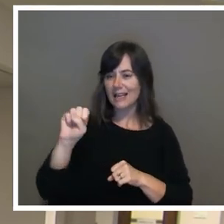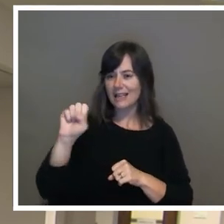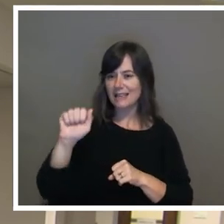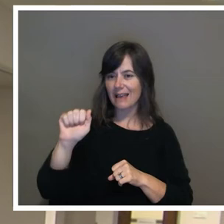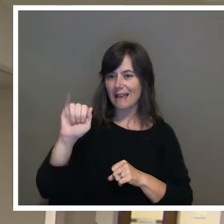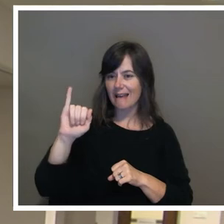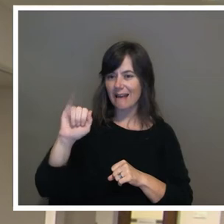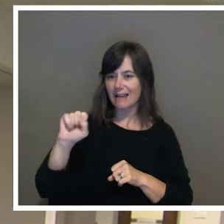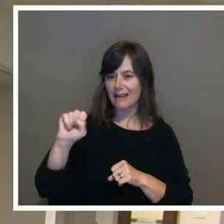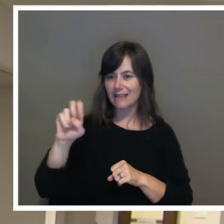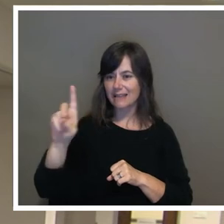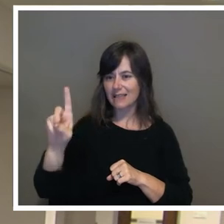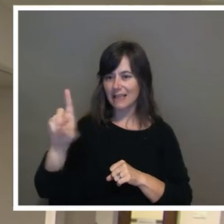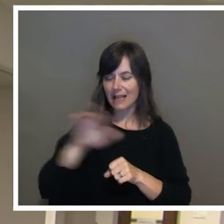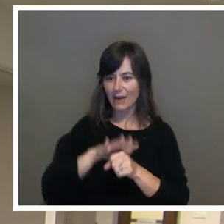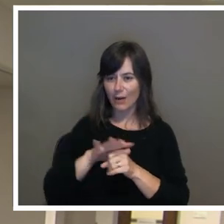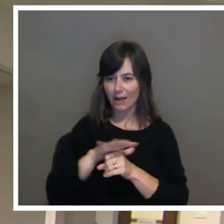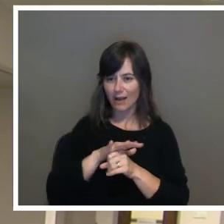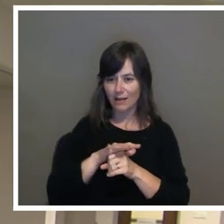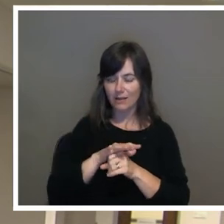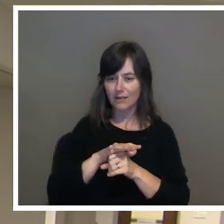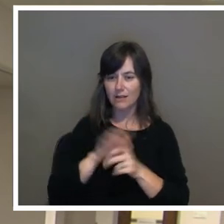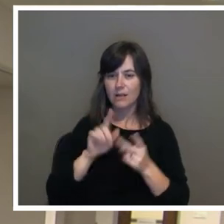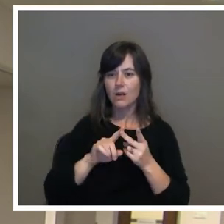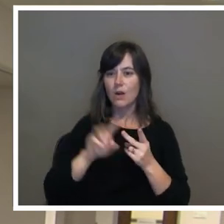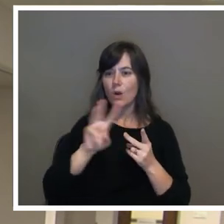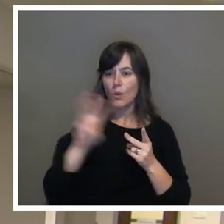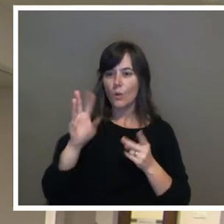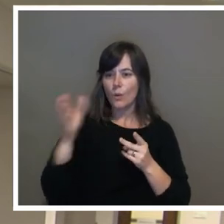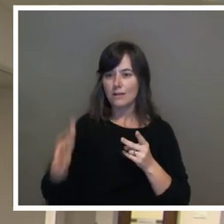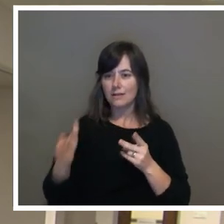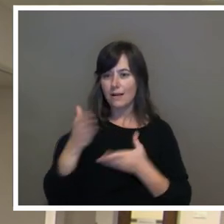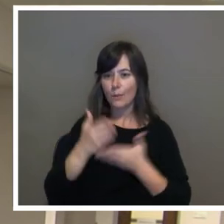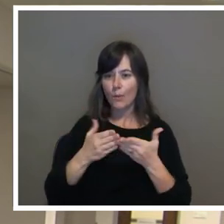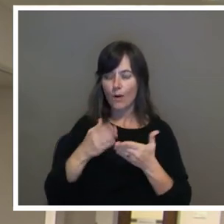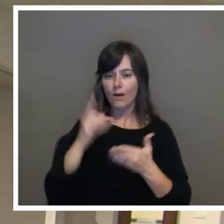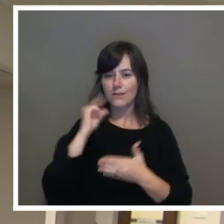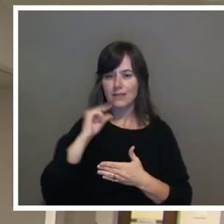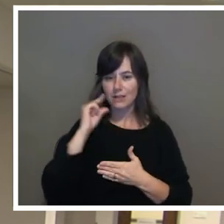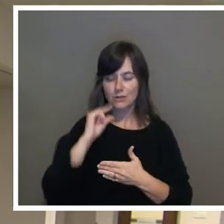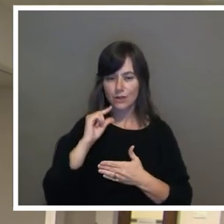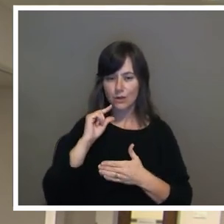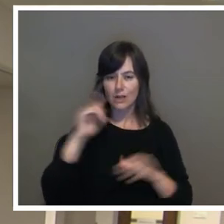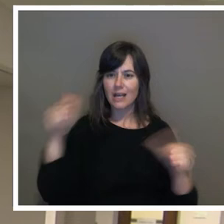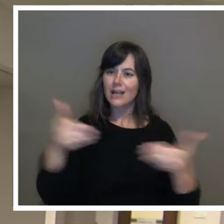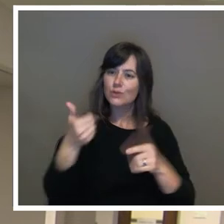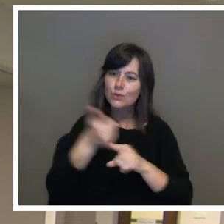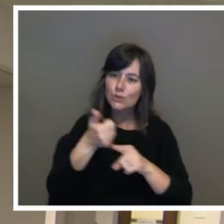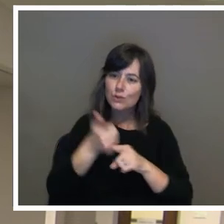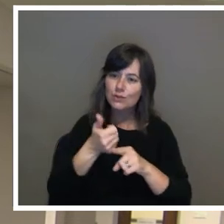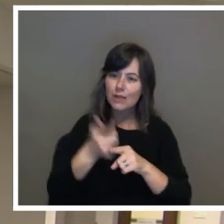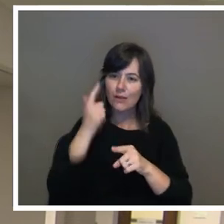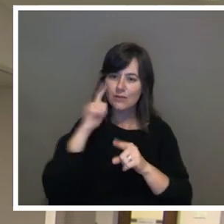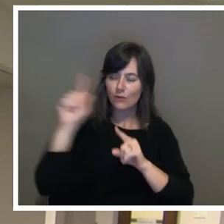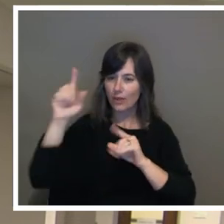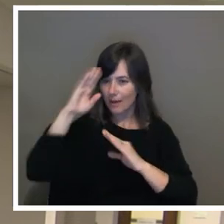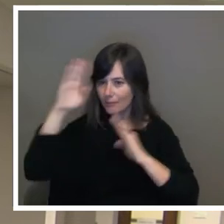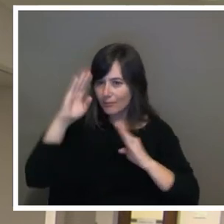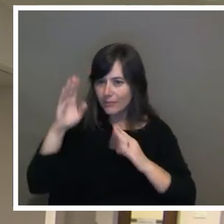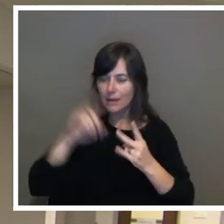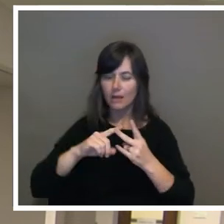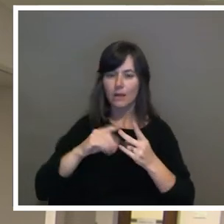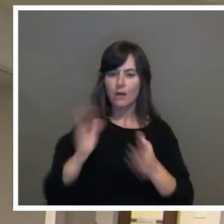area, west side part of San Antonio. Introduce yourselves to them. Offer internships.